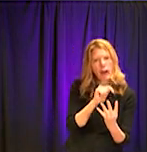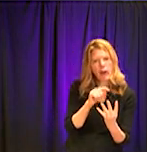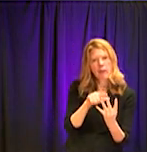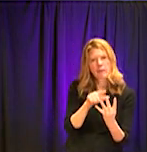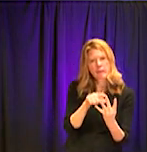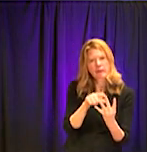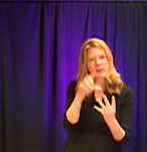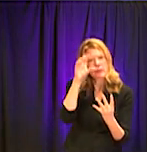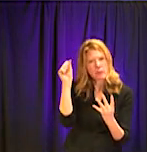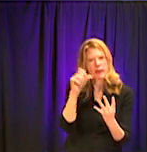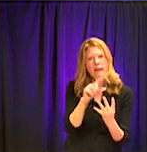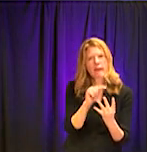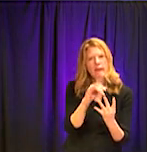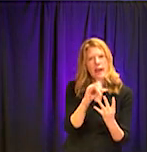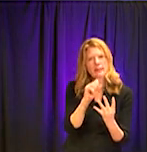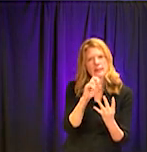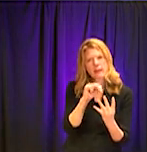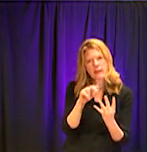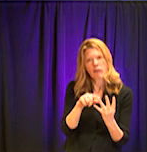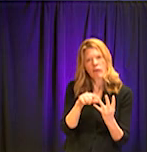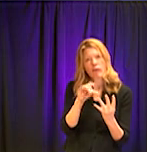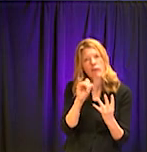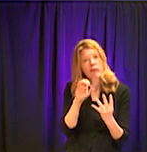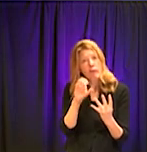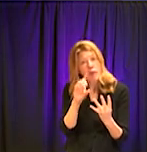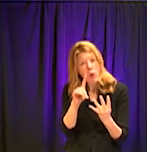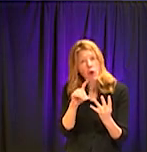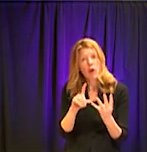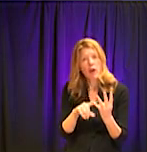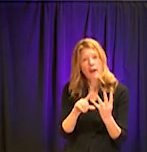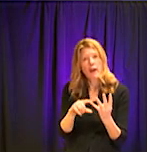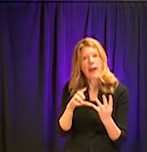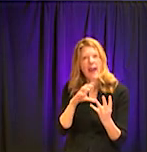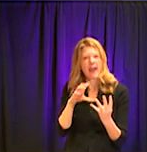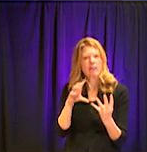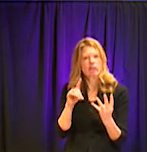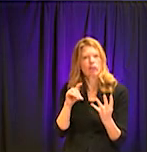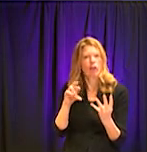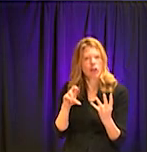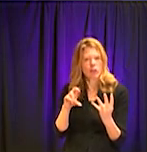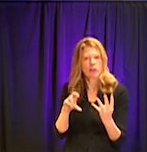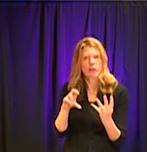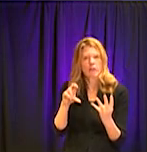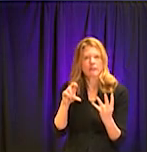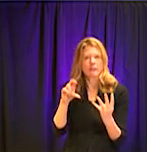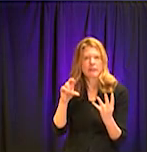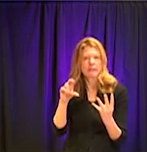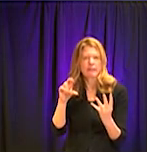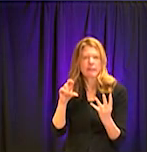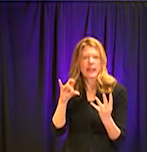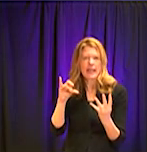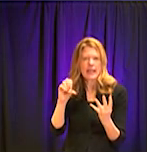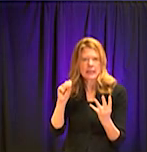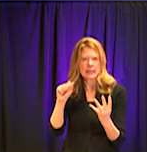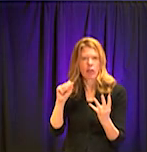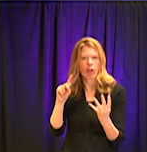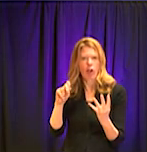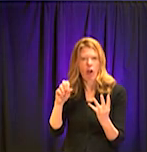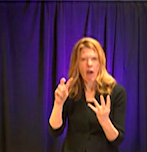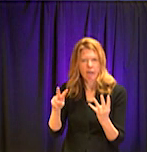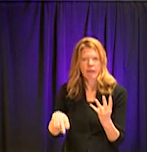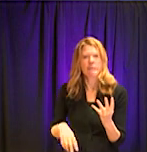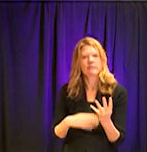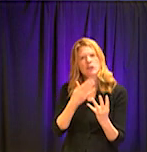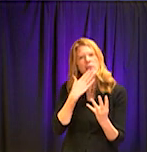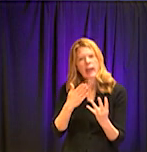Dr. Elizabeth Ford and Dr. Alexander Isikoff. Thank you all so much for giving us some very, very valuable, helpful